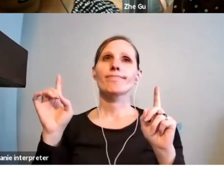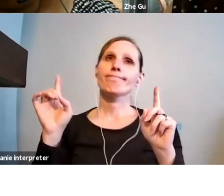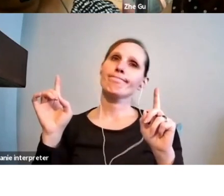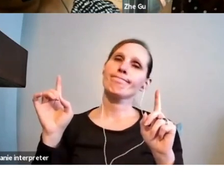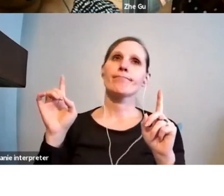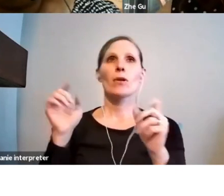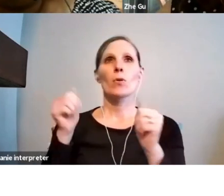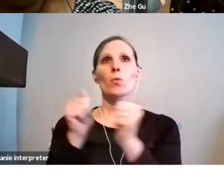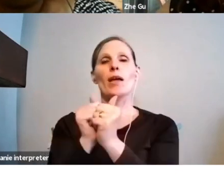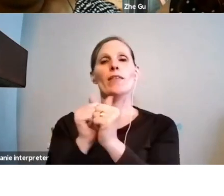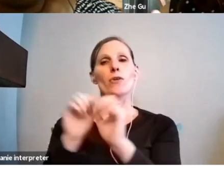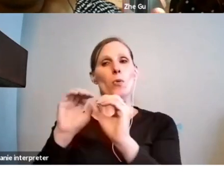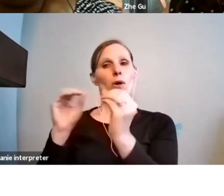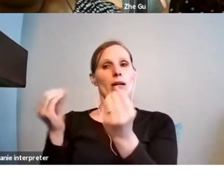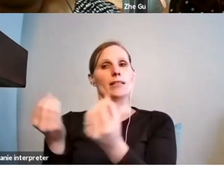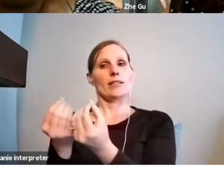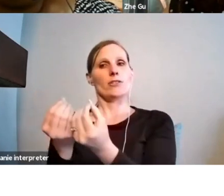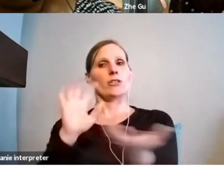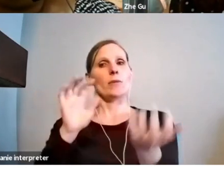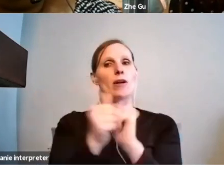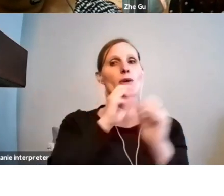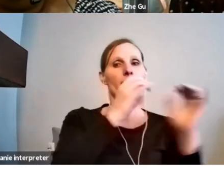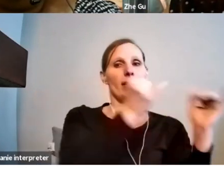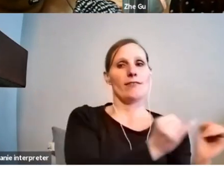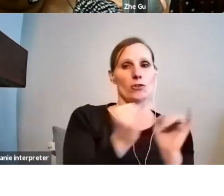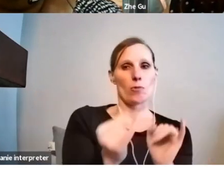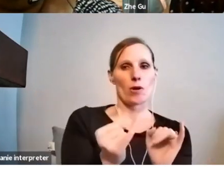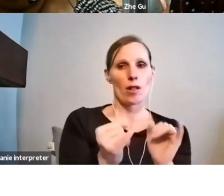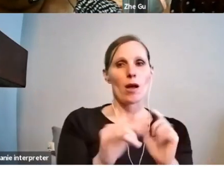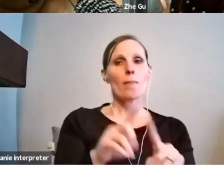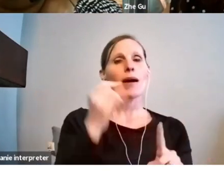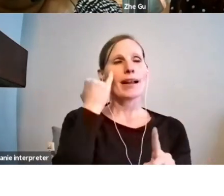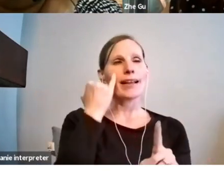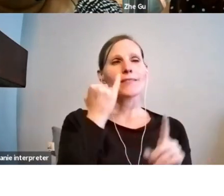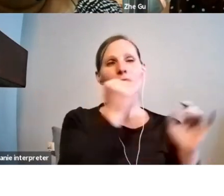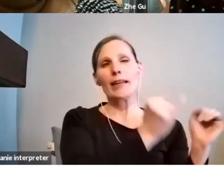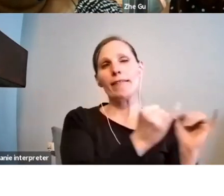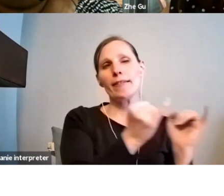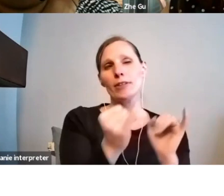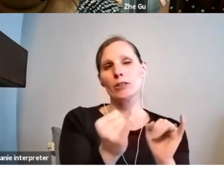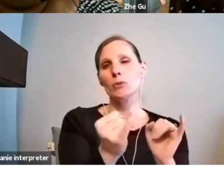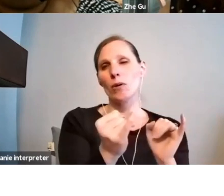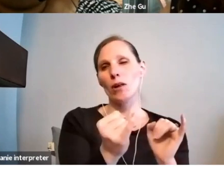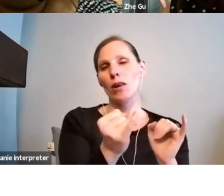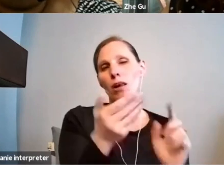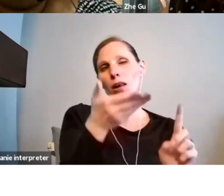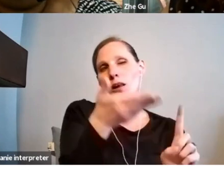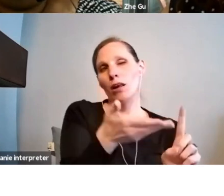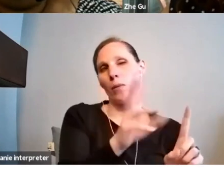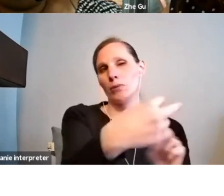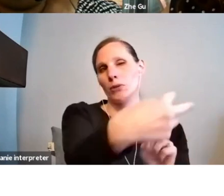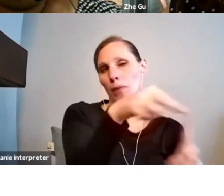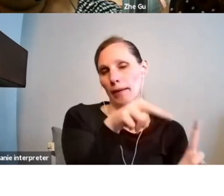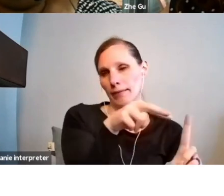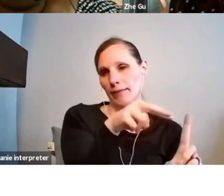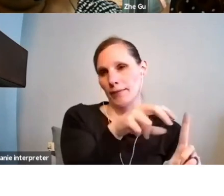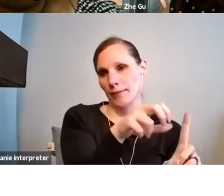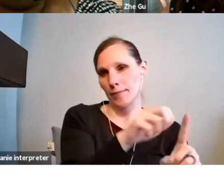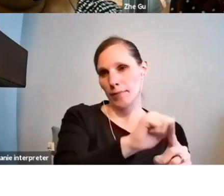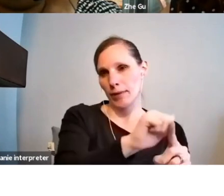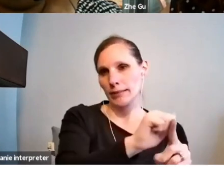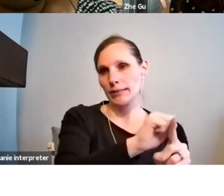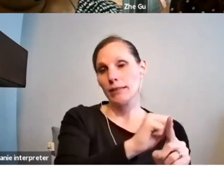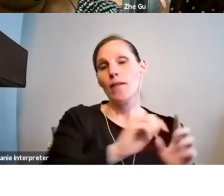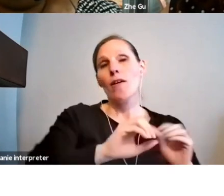individuals, but if we're talking about individual practices, I think we recognize certainly